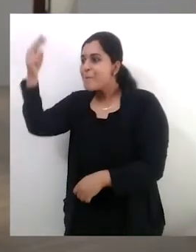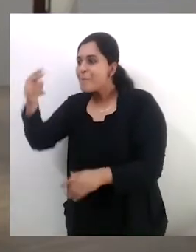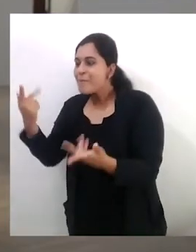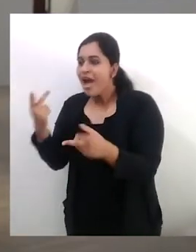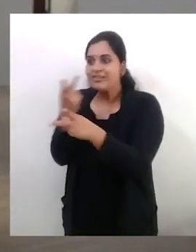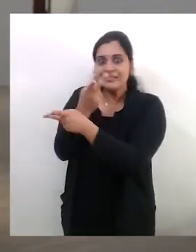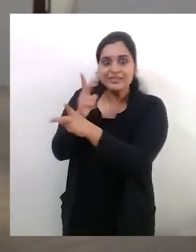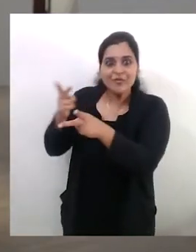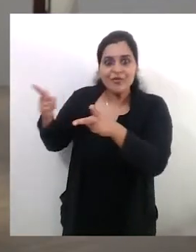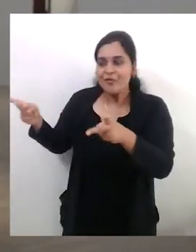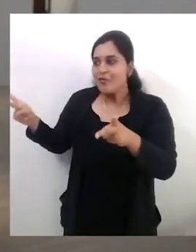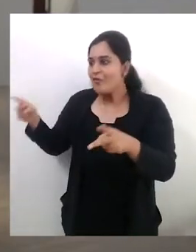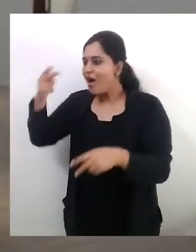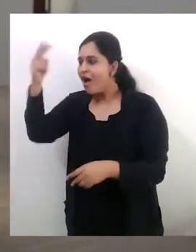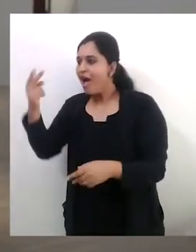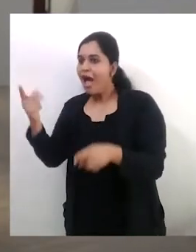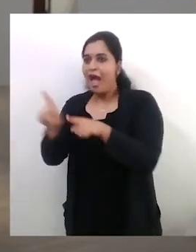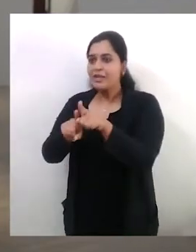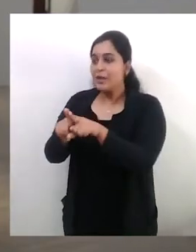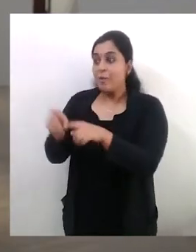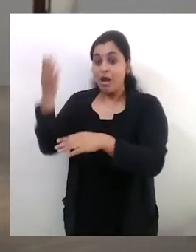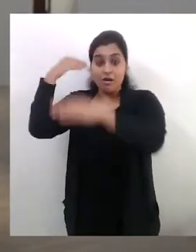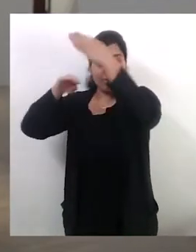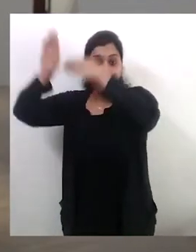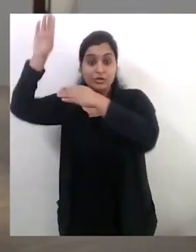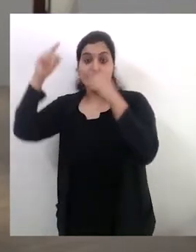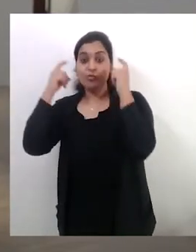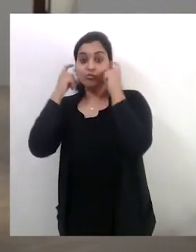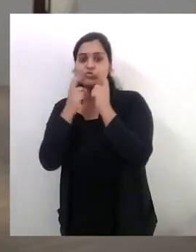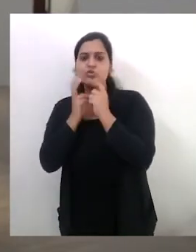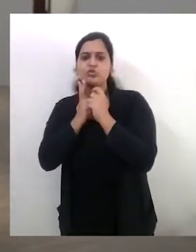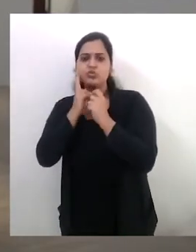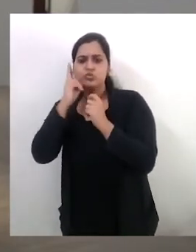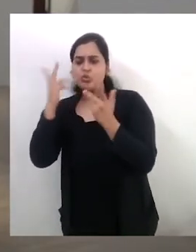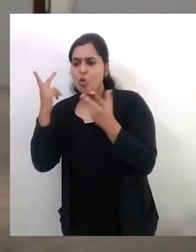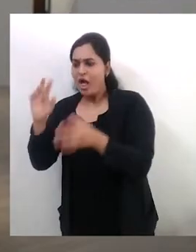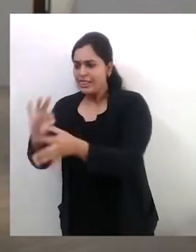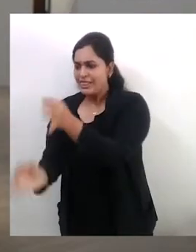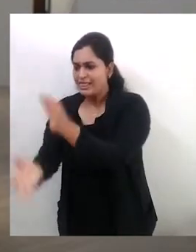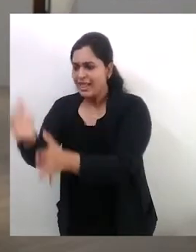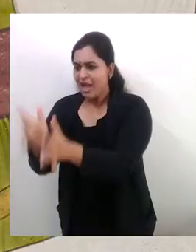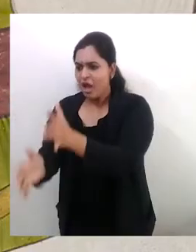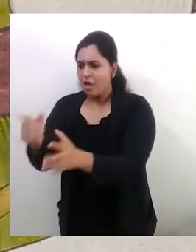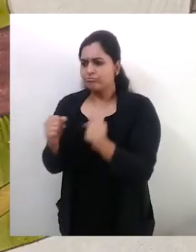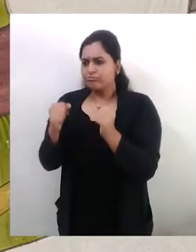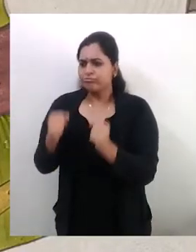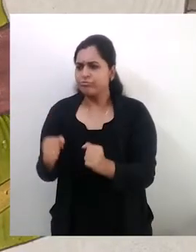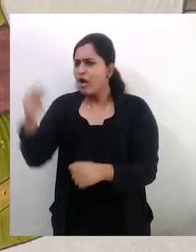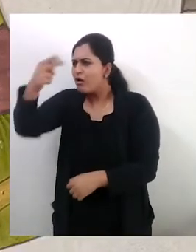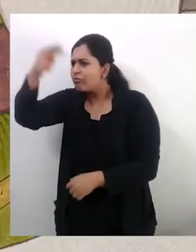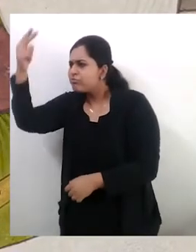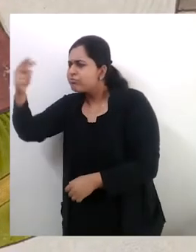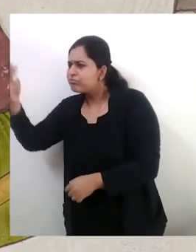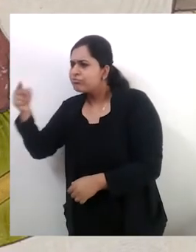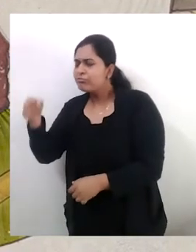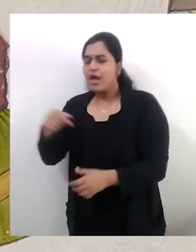in a variety of intimate contexts, from trimming his beard to sitting by the fireplace. The jewel